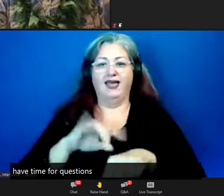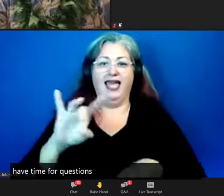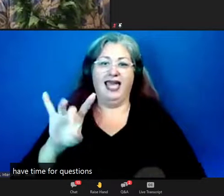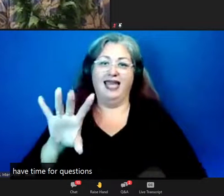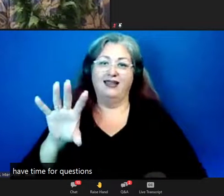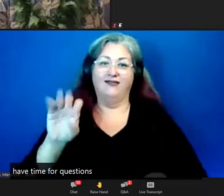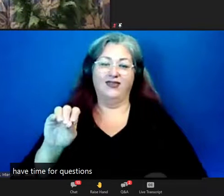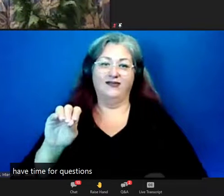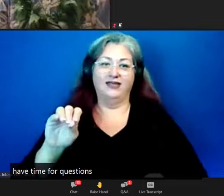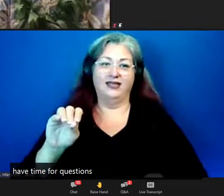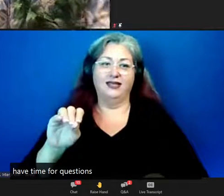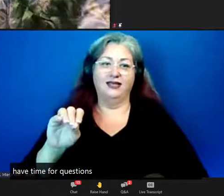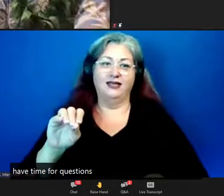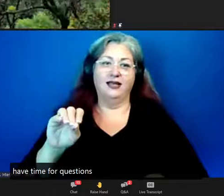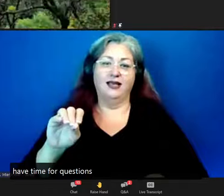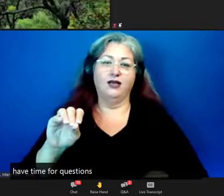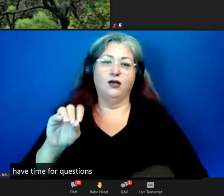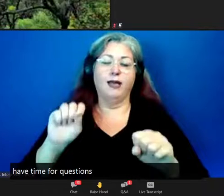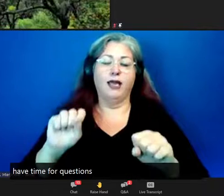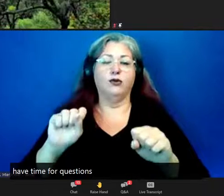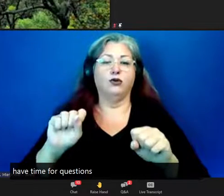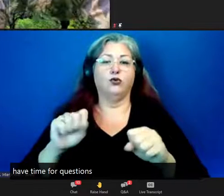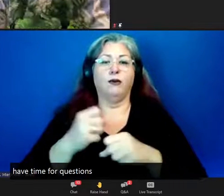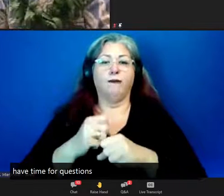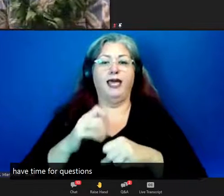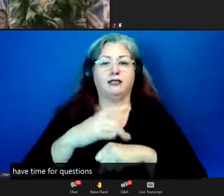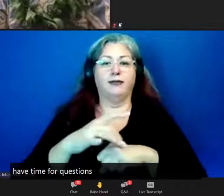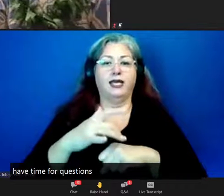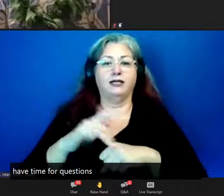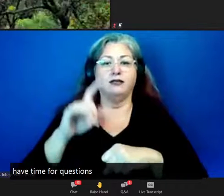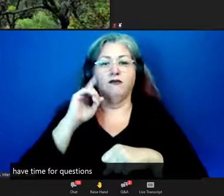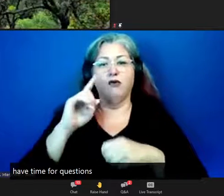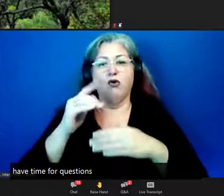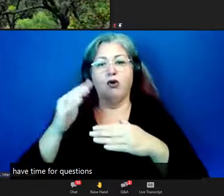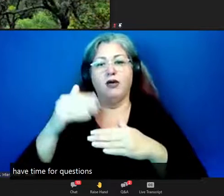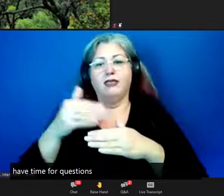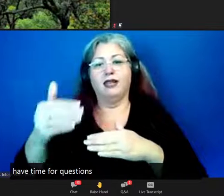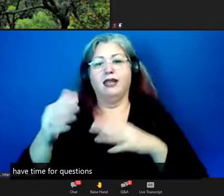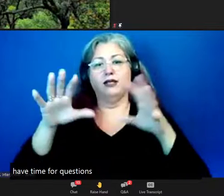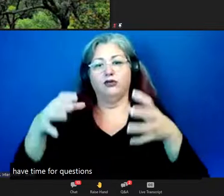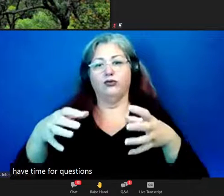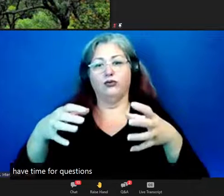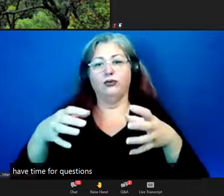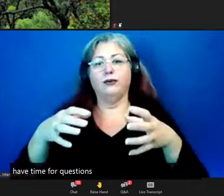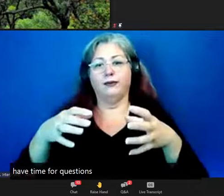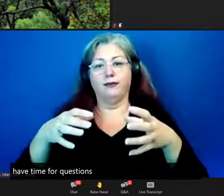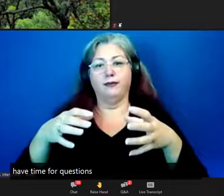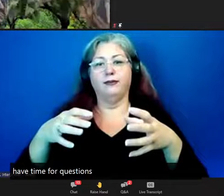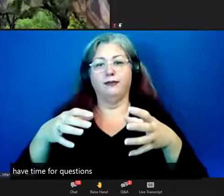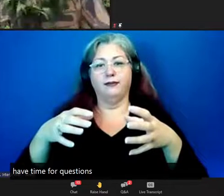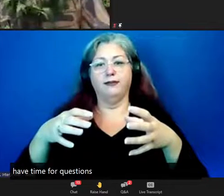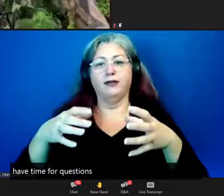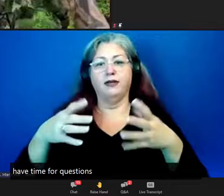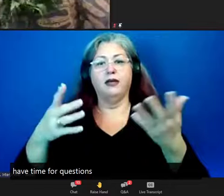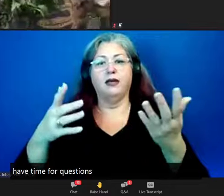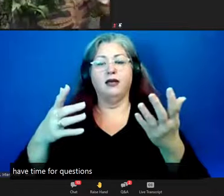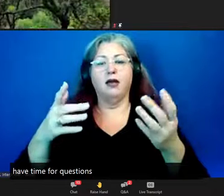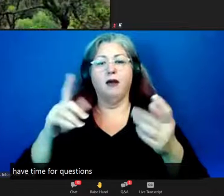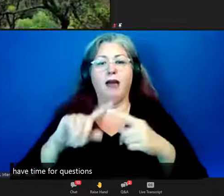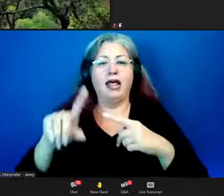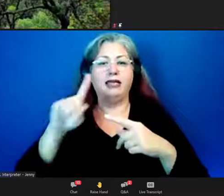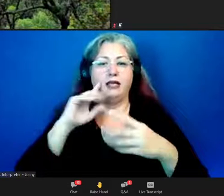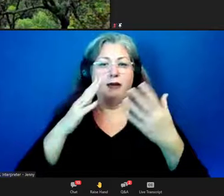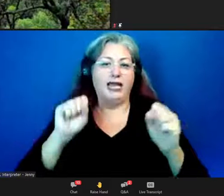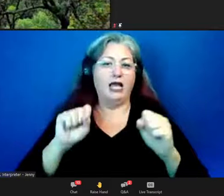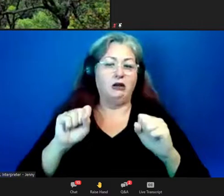and, you know, in order to make space and time for the following sessions, but I believe we could